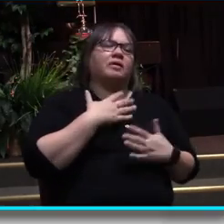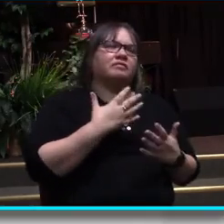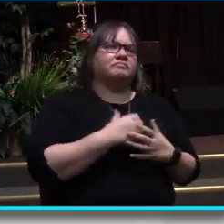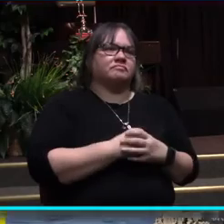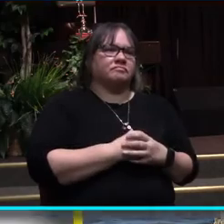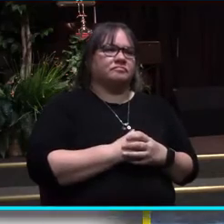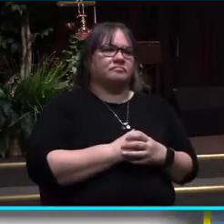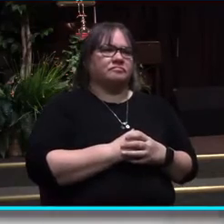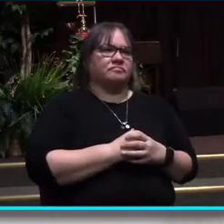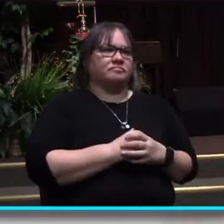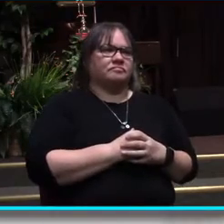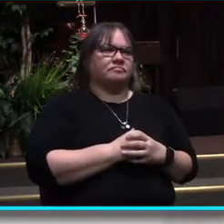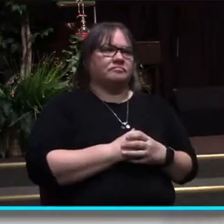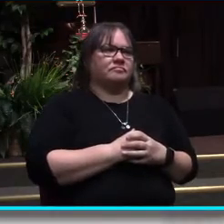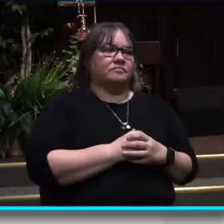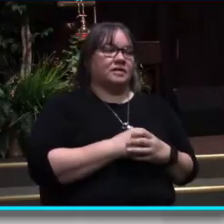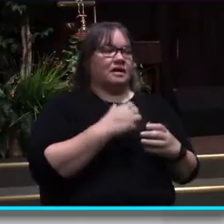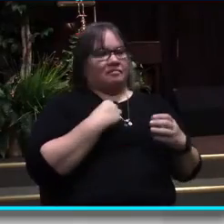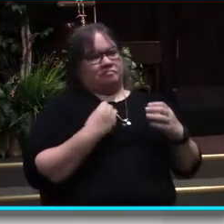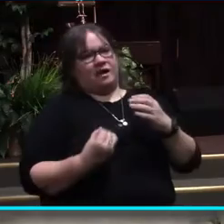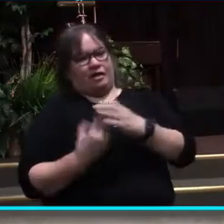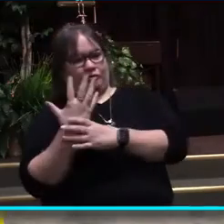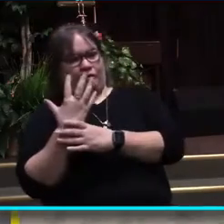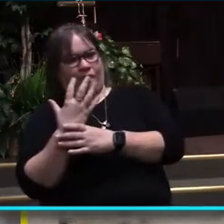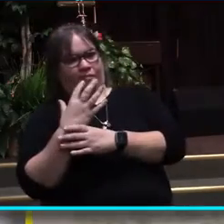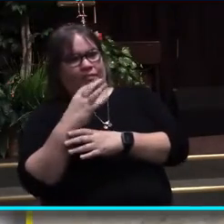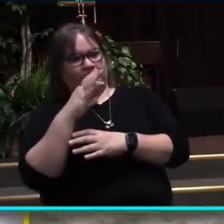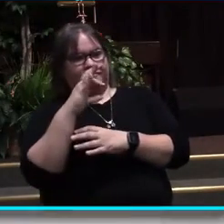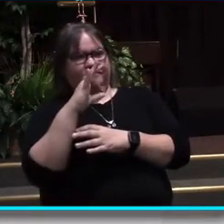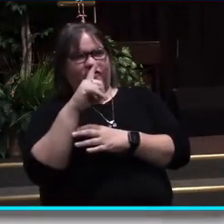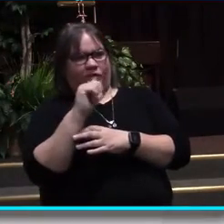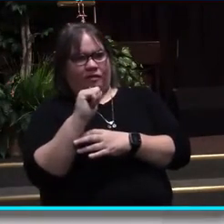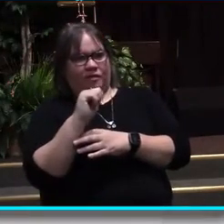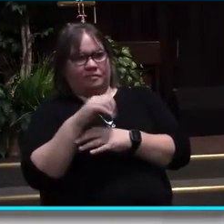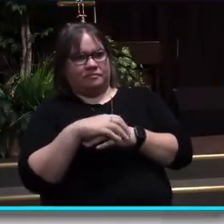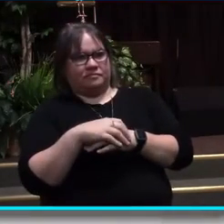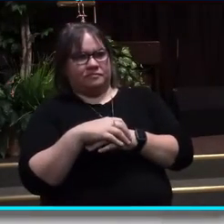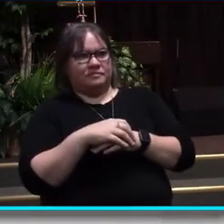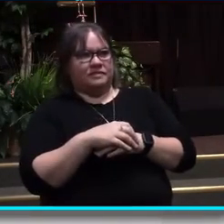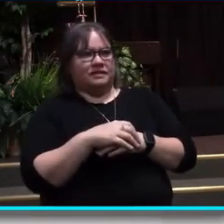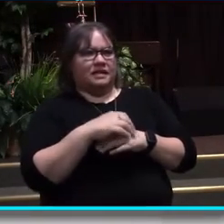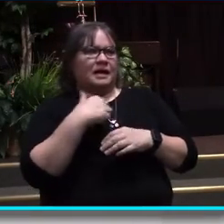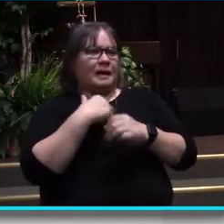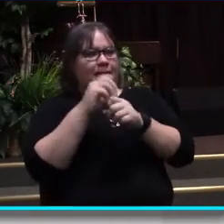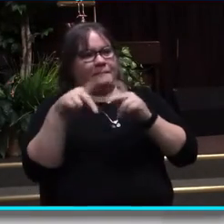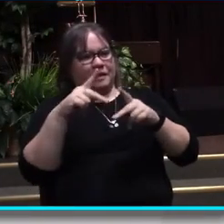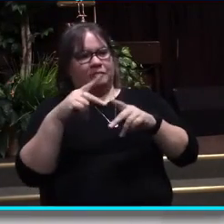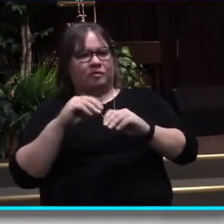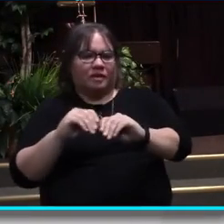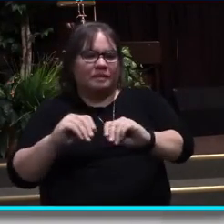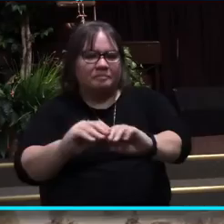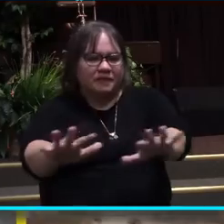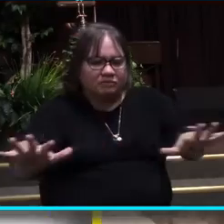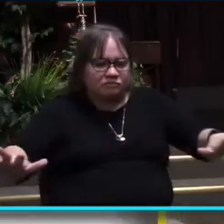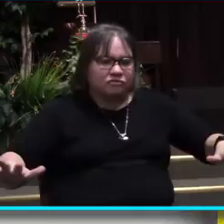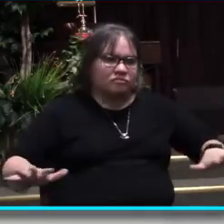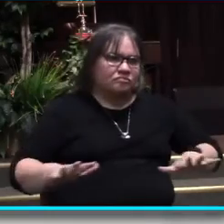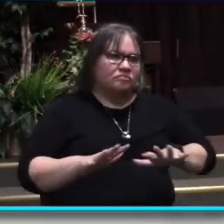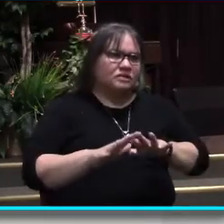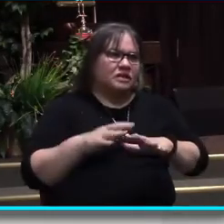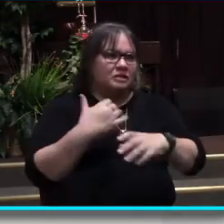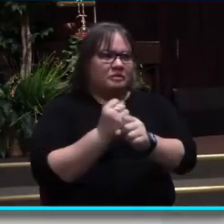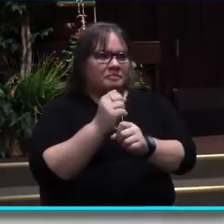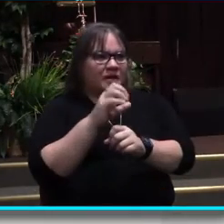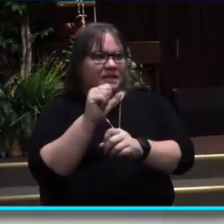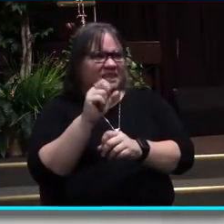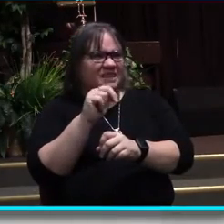I grew up not very far from Cocoa Beach. People would make sandcastles on the beach. Sometimes you